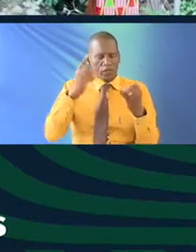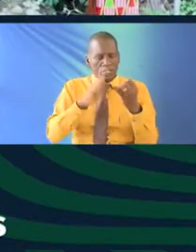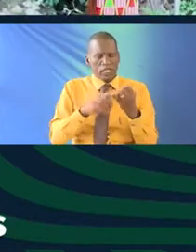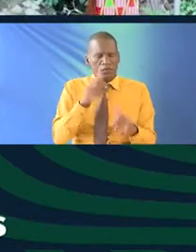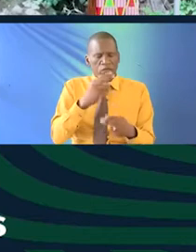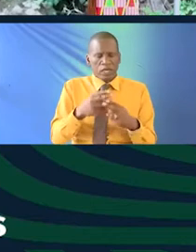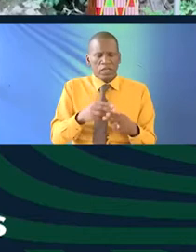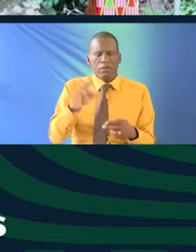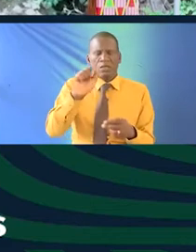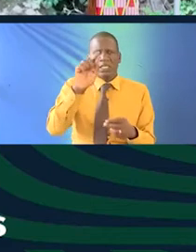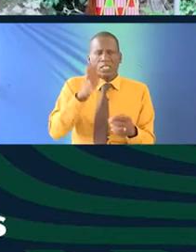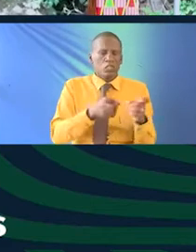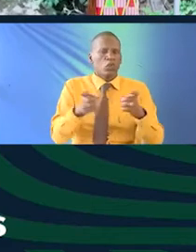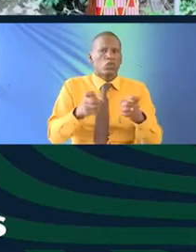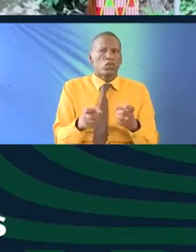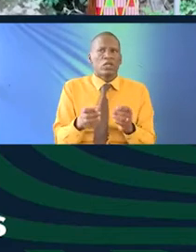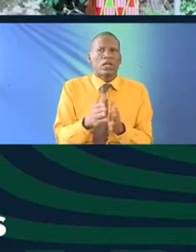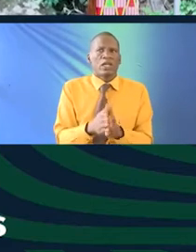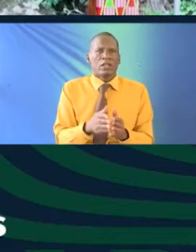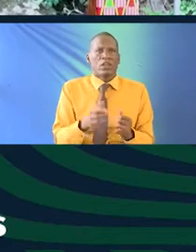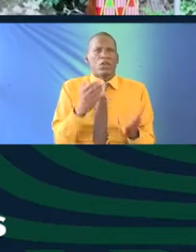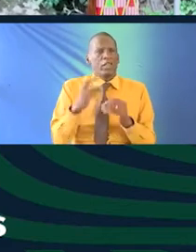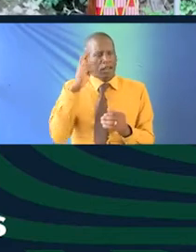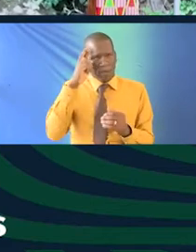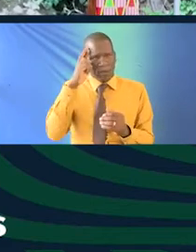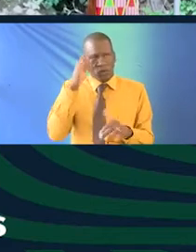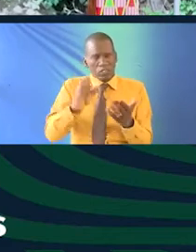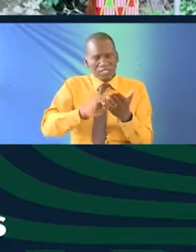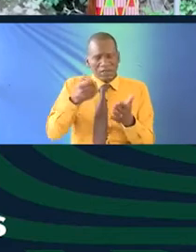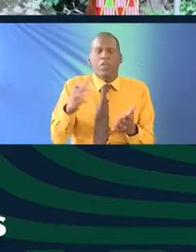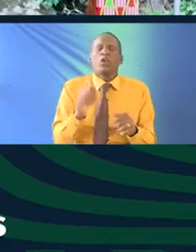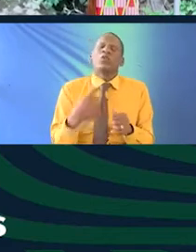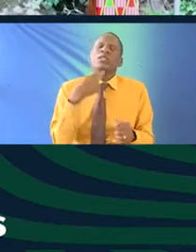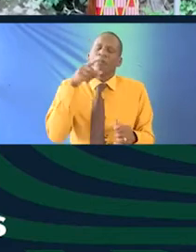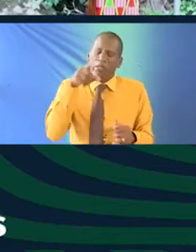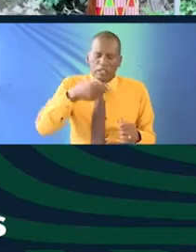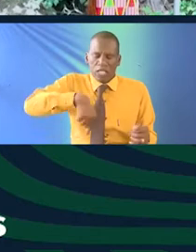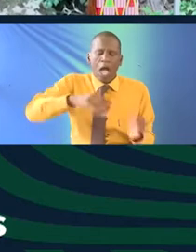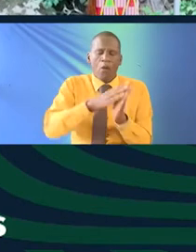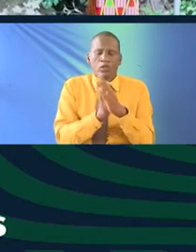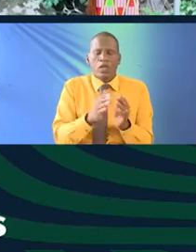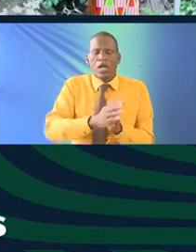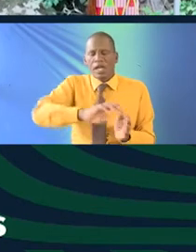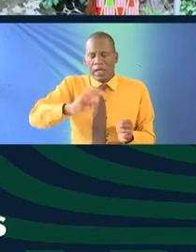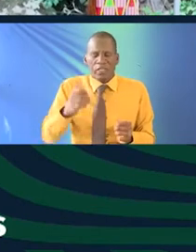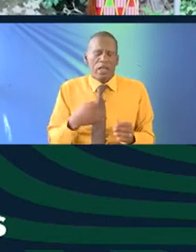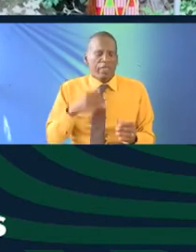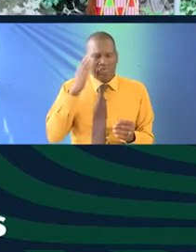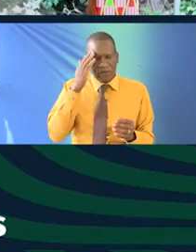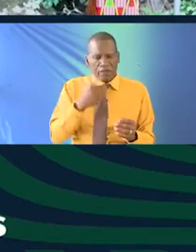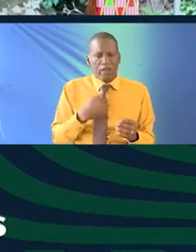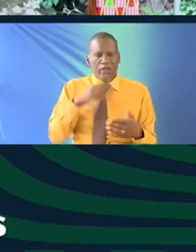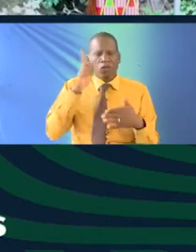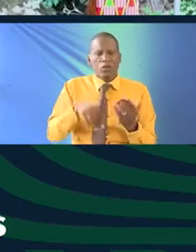one that you may call state sanction for example or any memory that is written down that tells us this is our story and then you have I